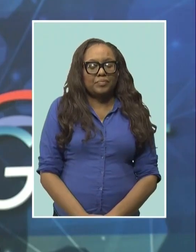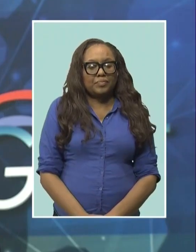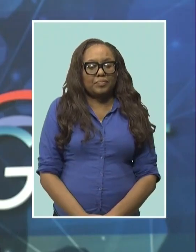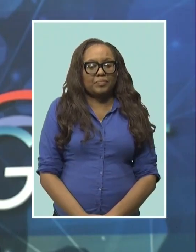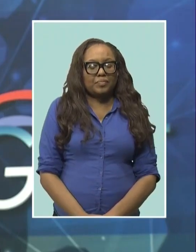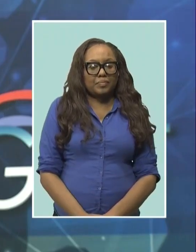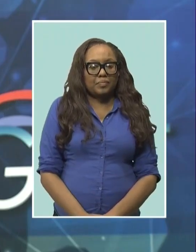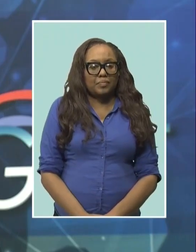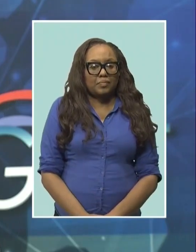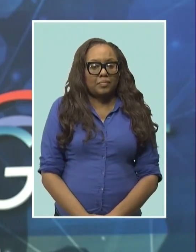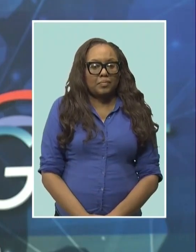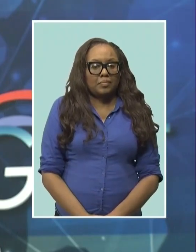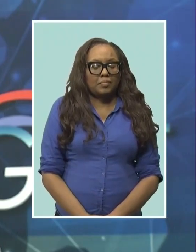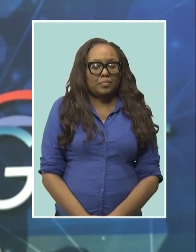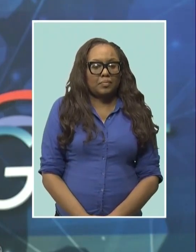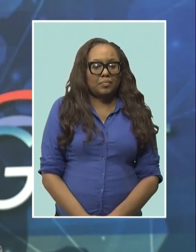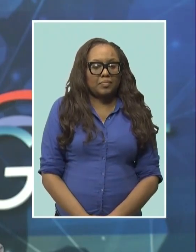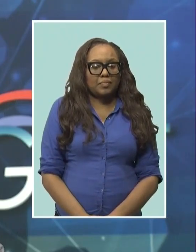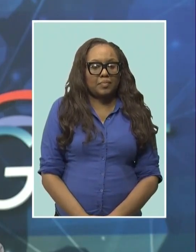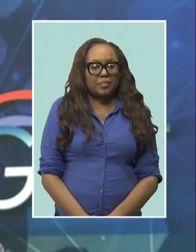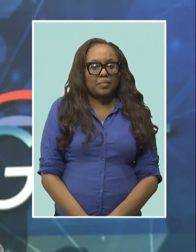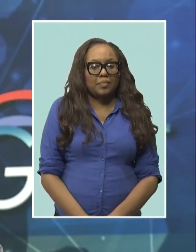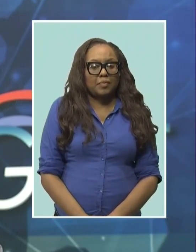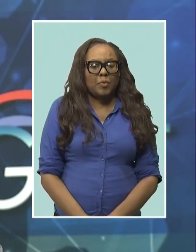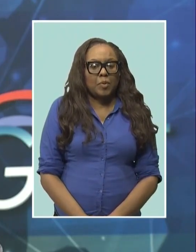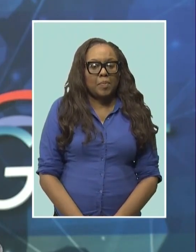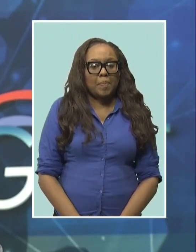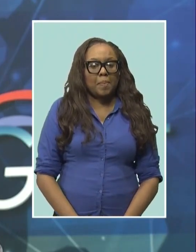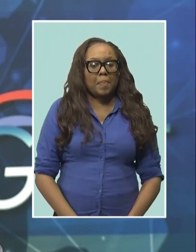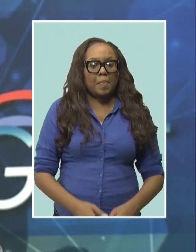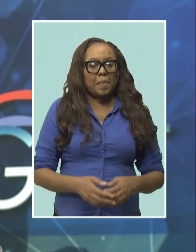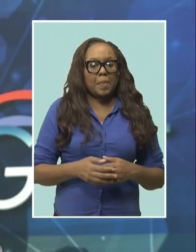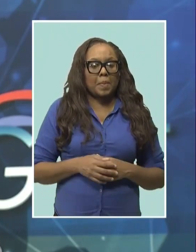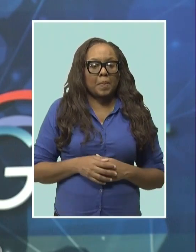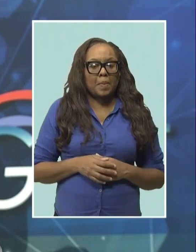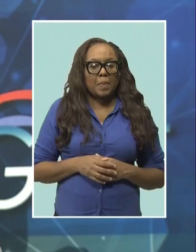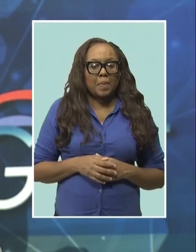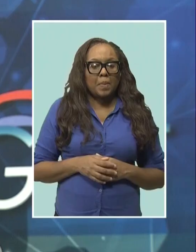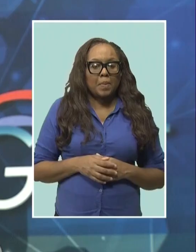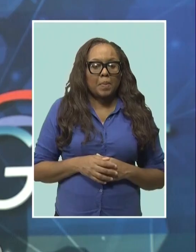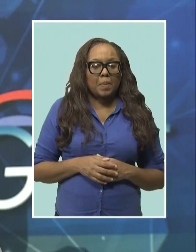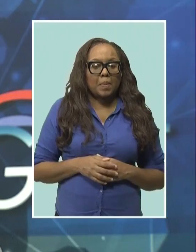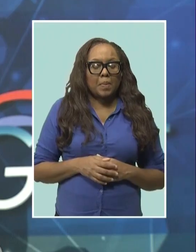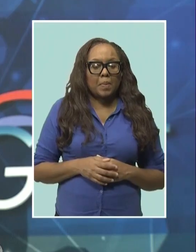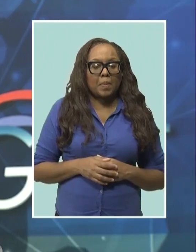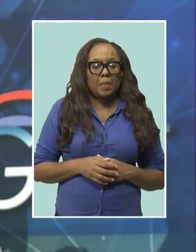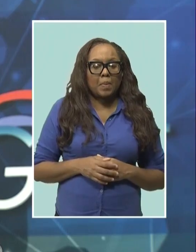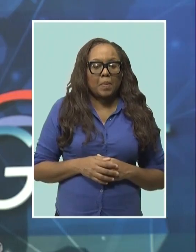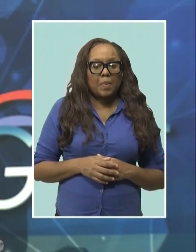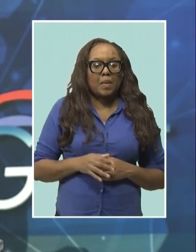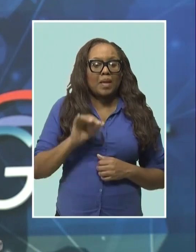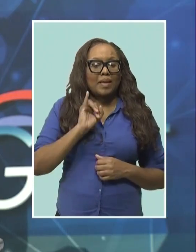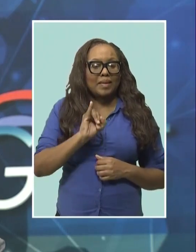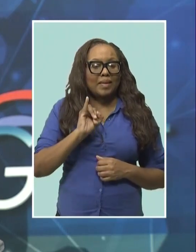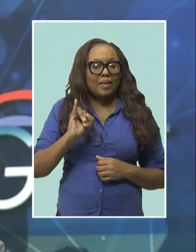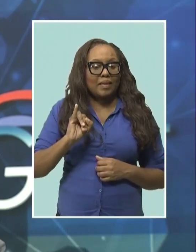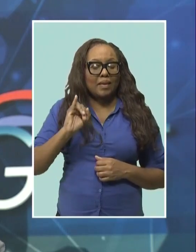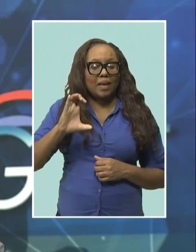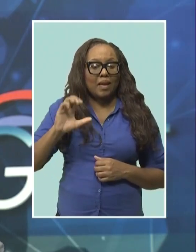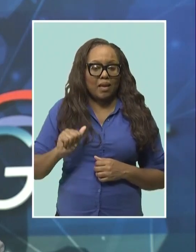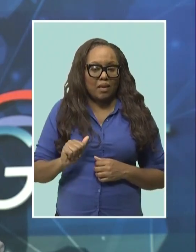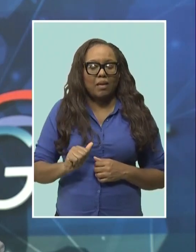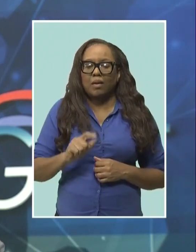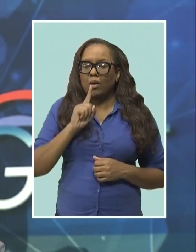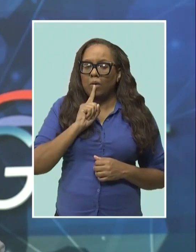with Crystal Hoyt. The Inter-American Institute for Cooperation in Agriculture, ICA, has welcomed